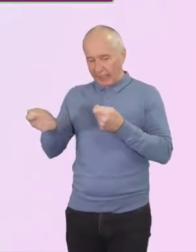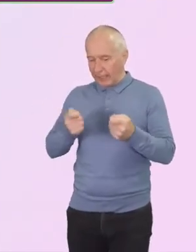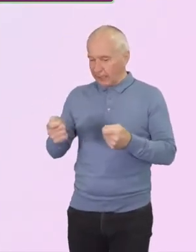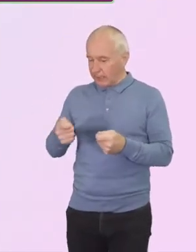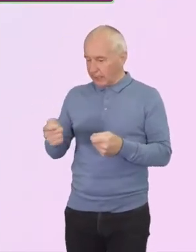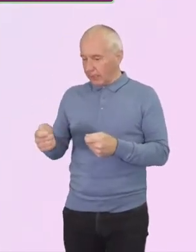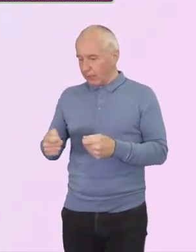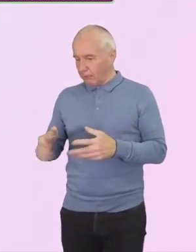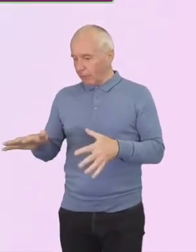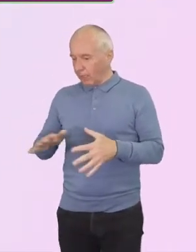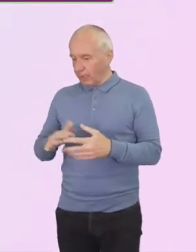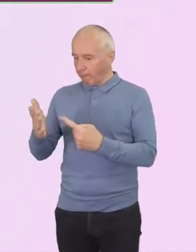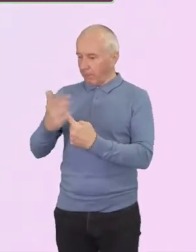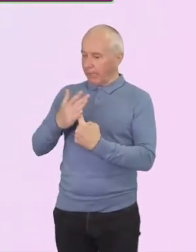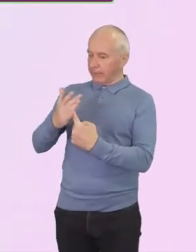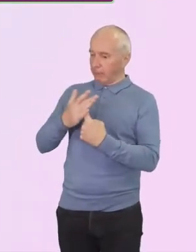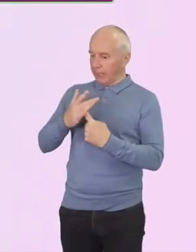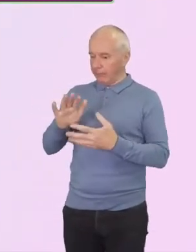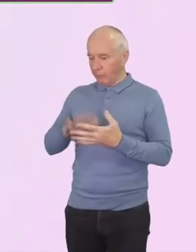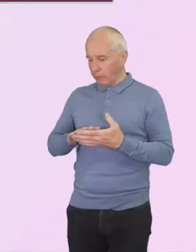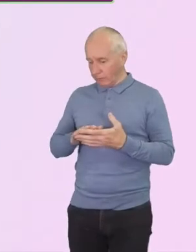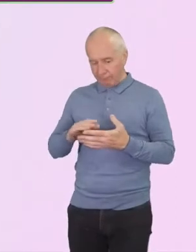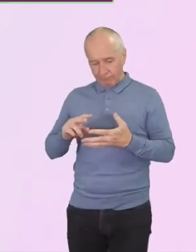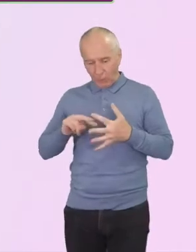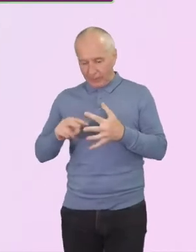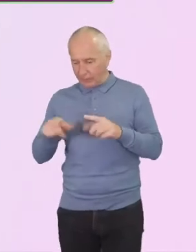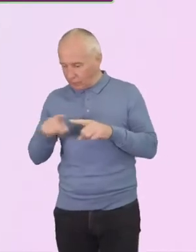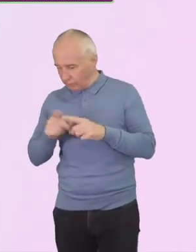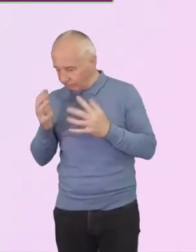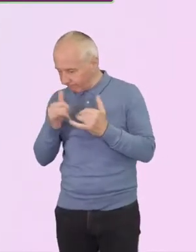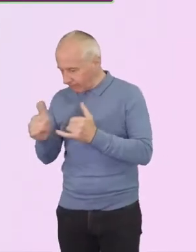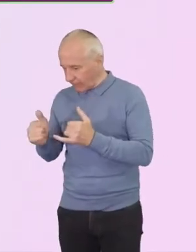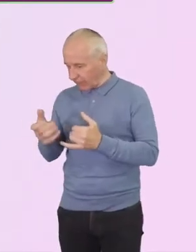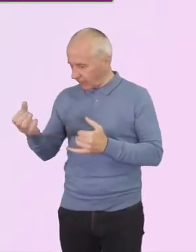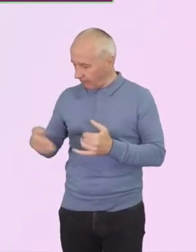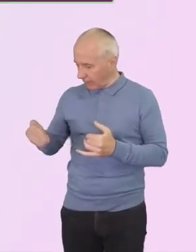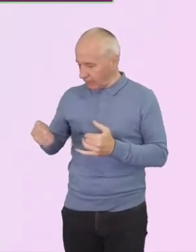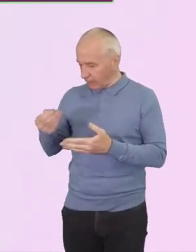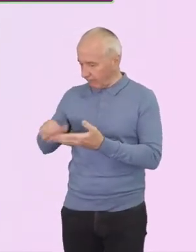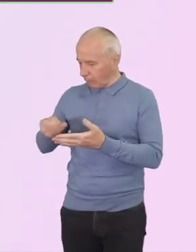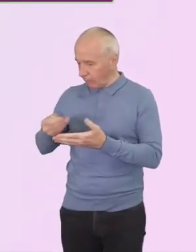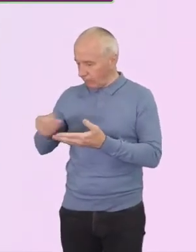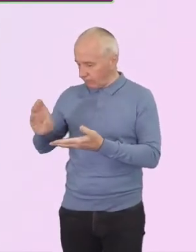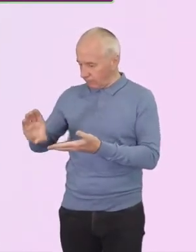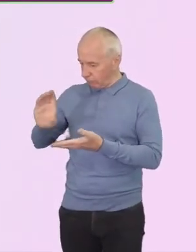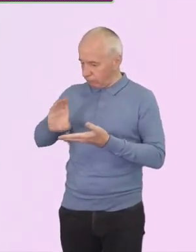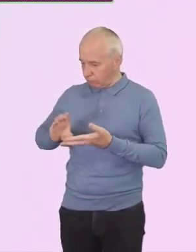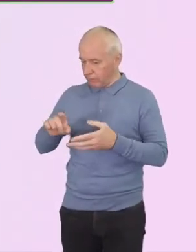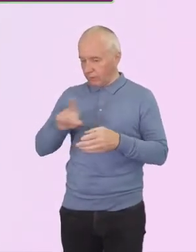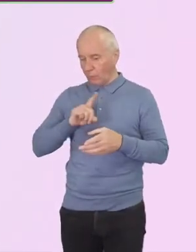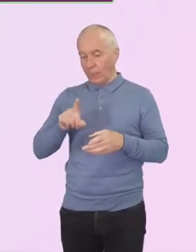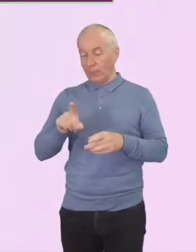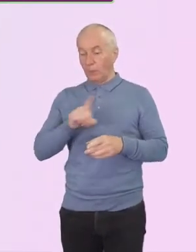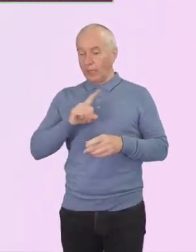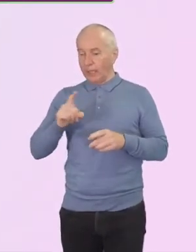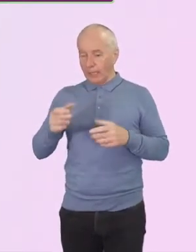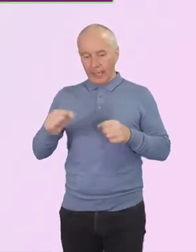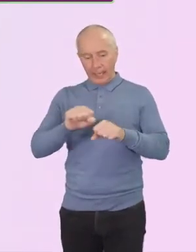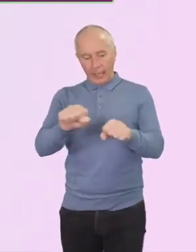maintain funding for their pension funds because of the greatly improved funding position in our own fund.